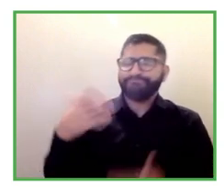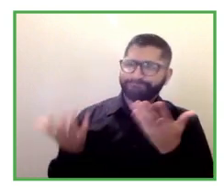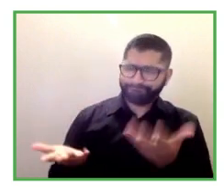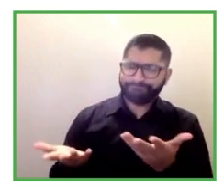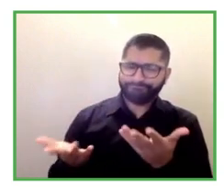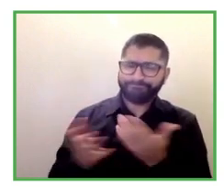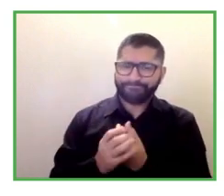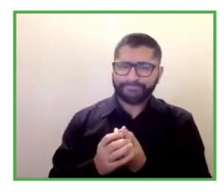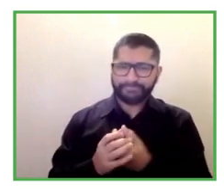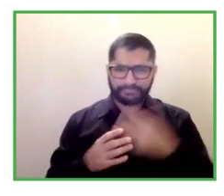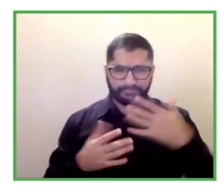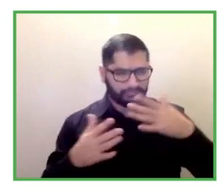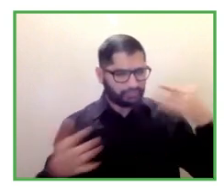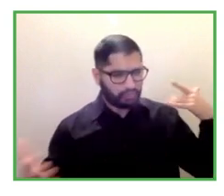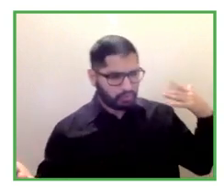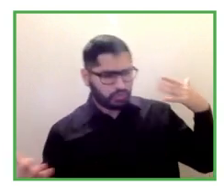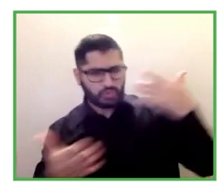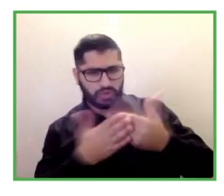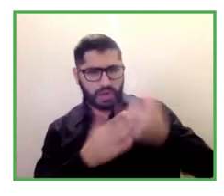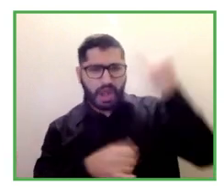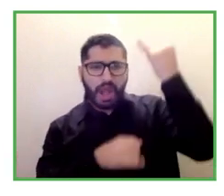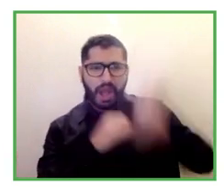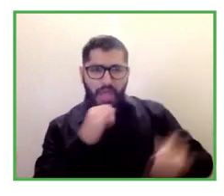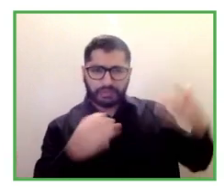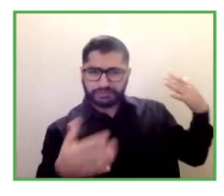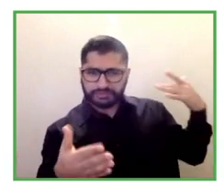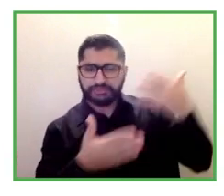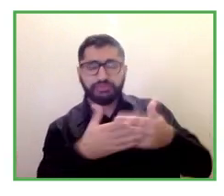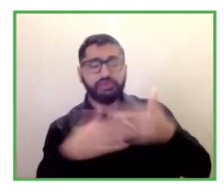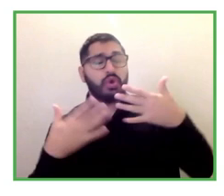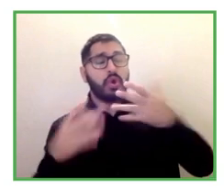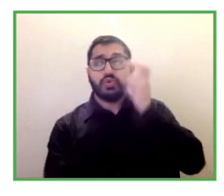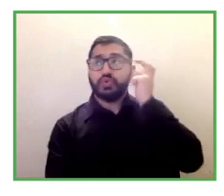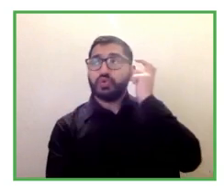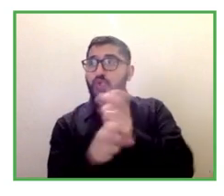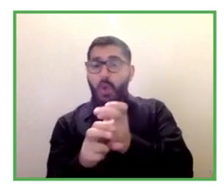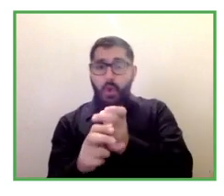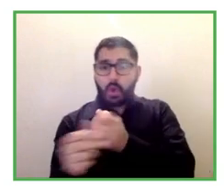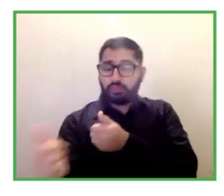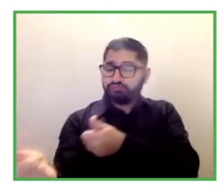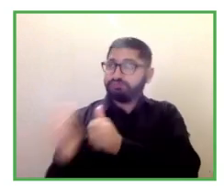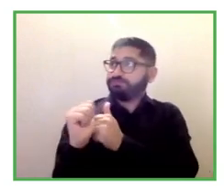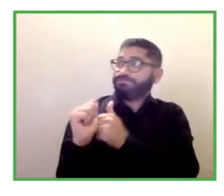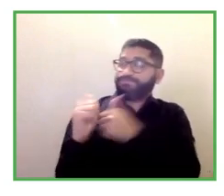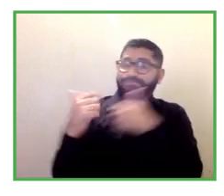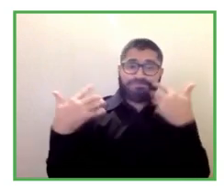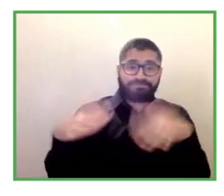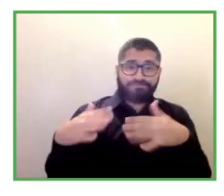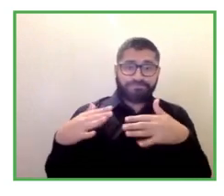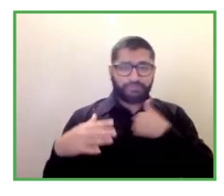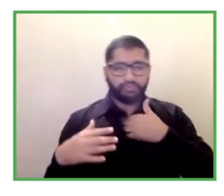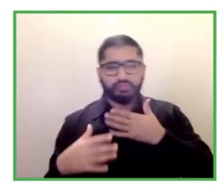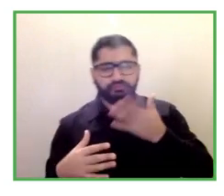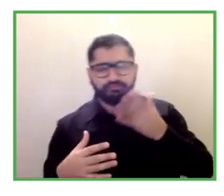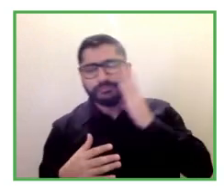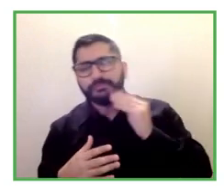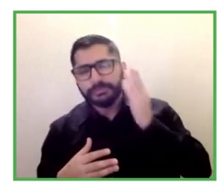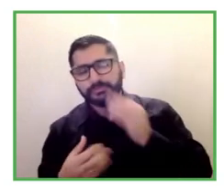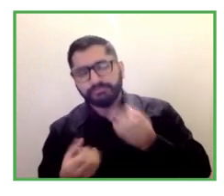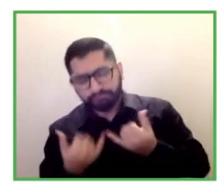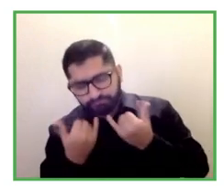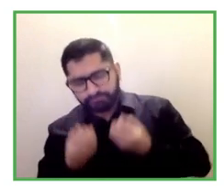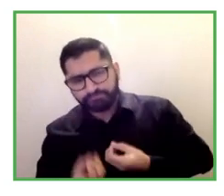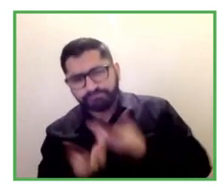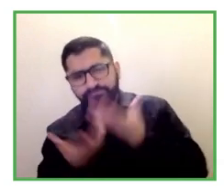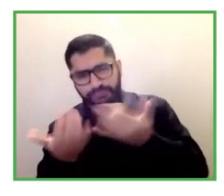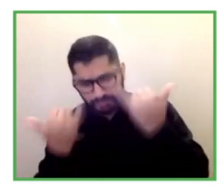most recent time with having to do our project virtually due to covid we had an unfortunate situation with a young